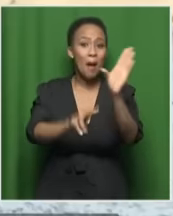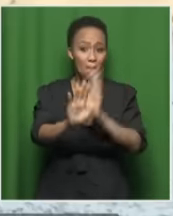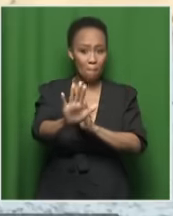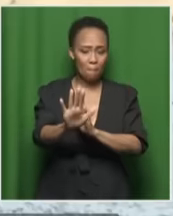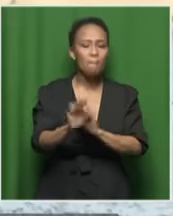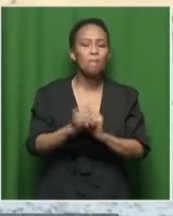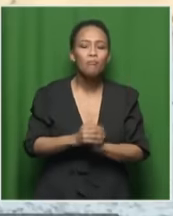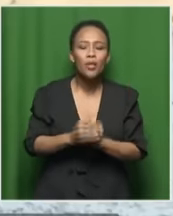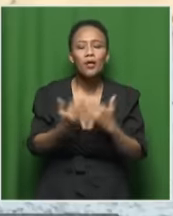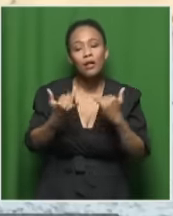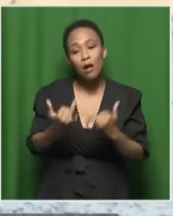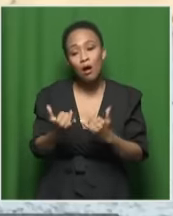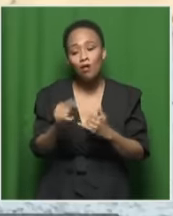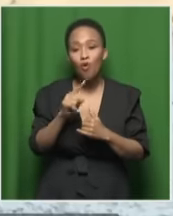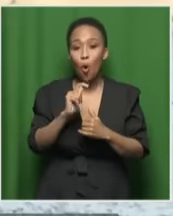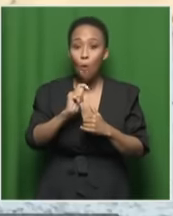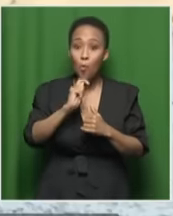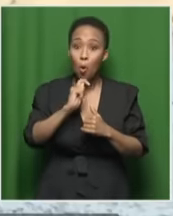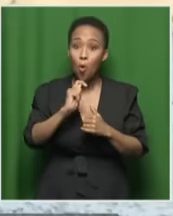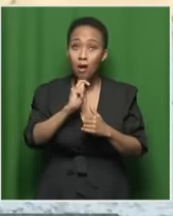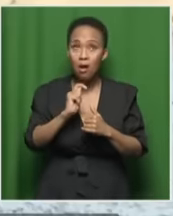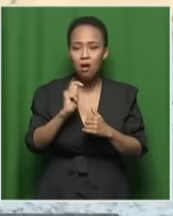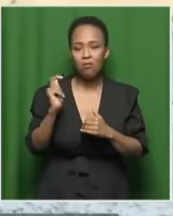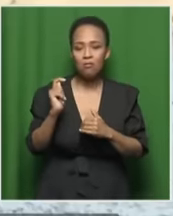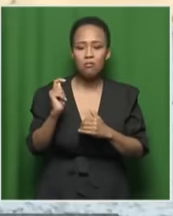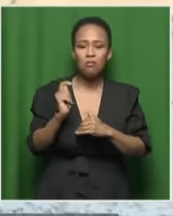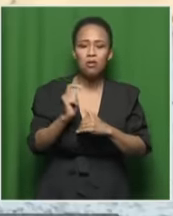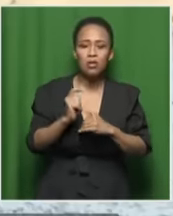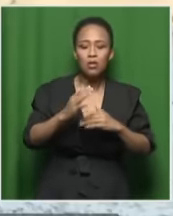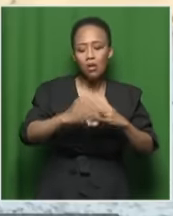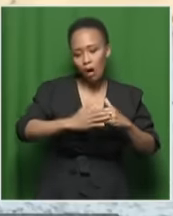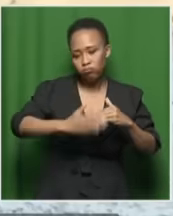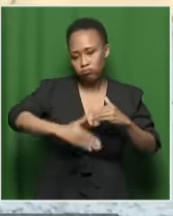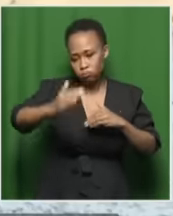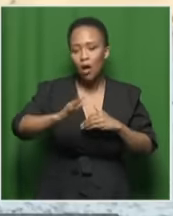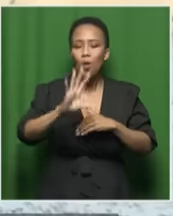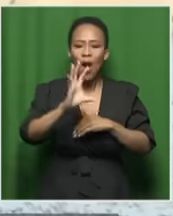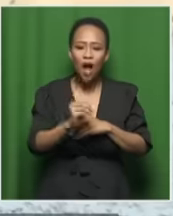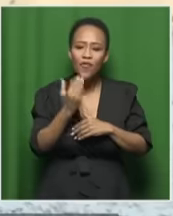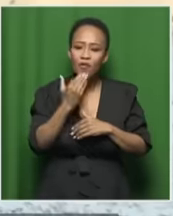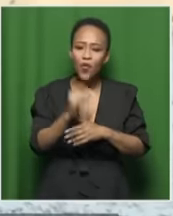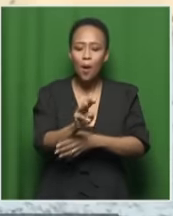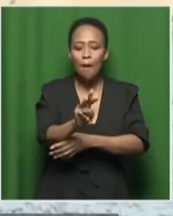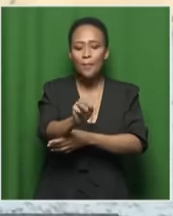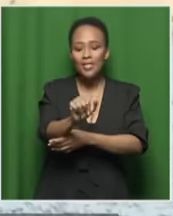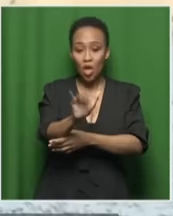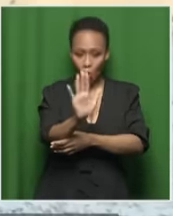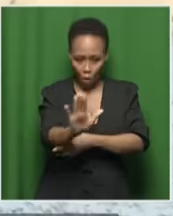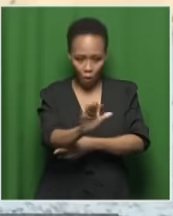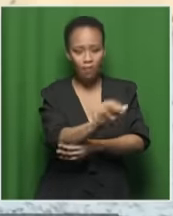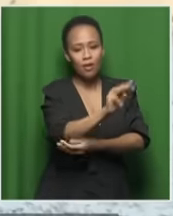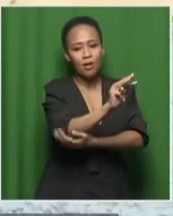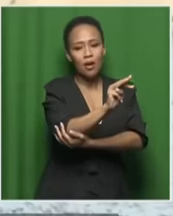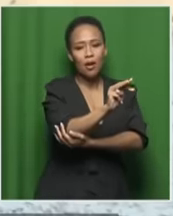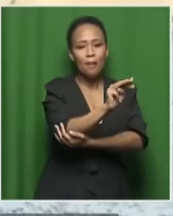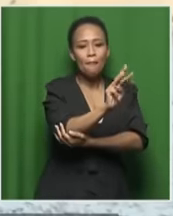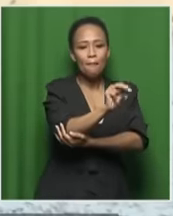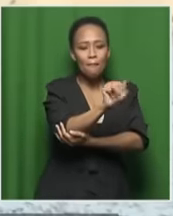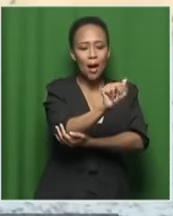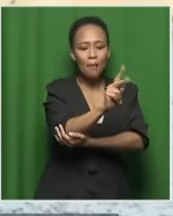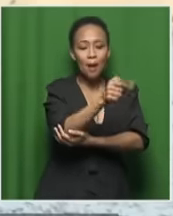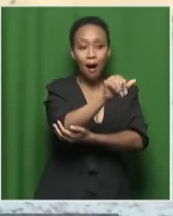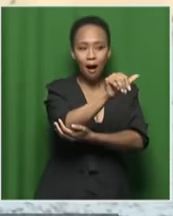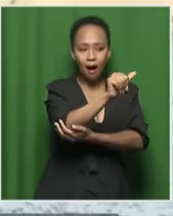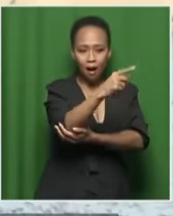certainly, for the rest of this morning, we have got our colleagues, Samkele Maseko, as well as Kenny Mapanga, who were stationed, one at the police station and